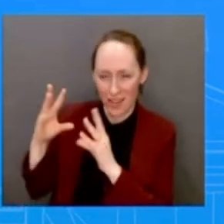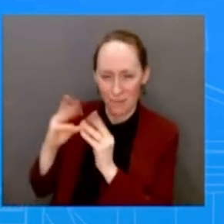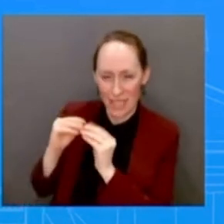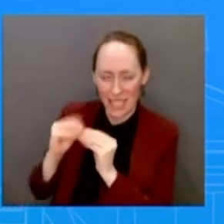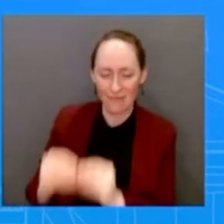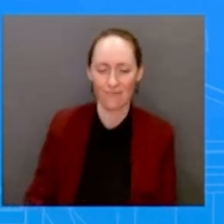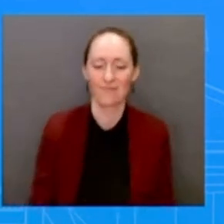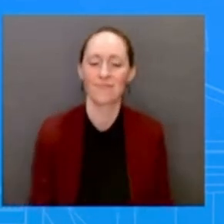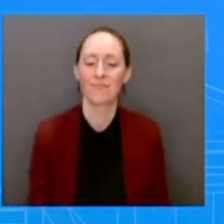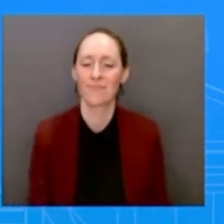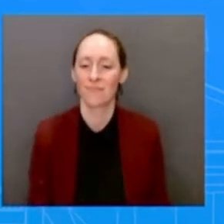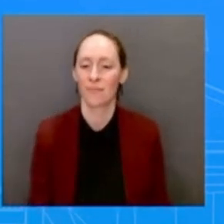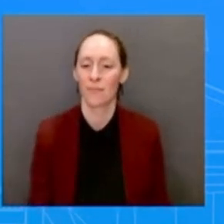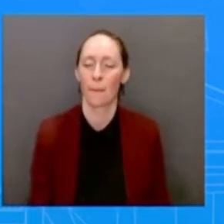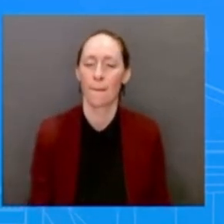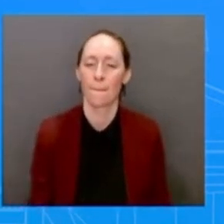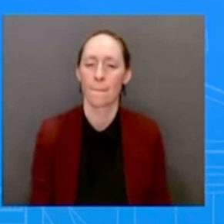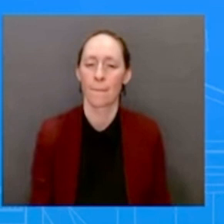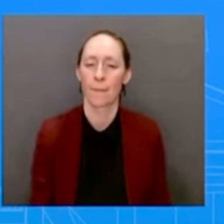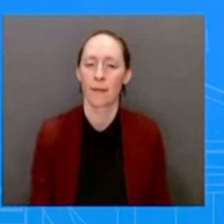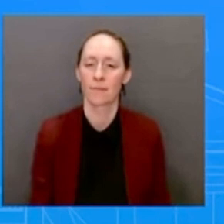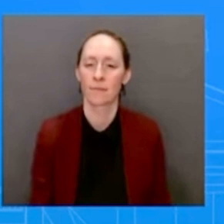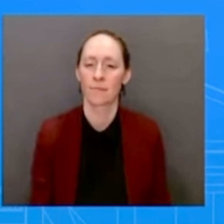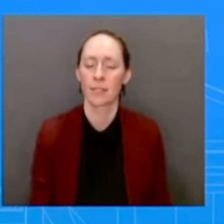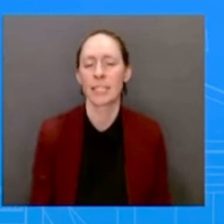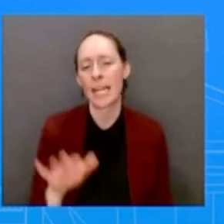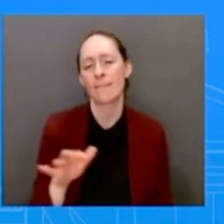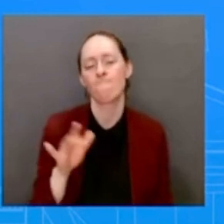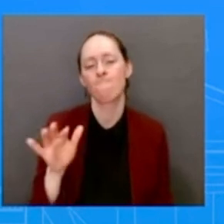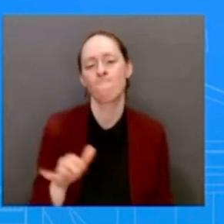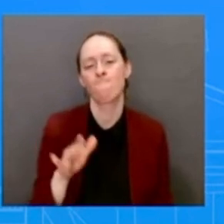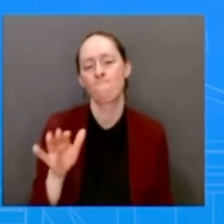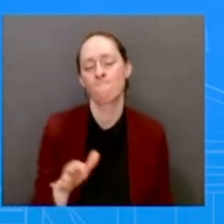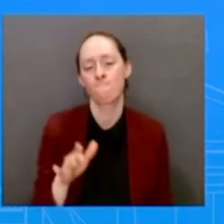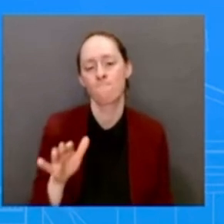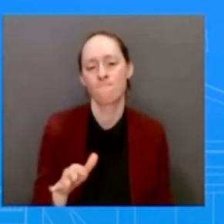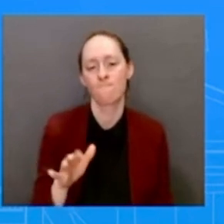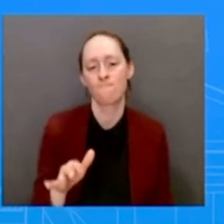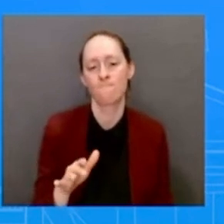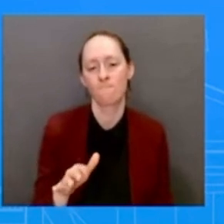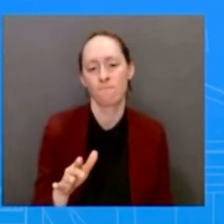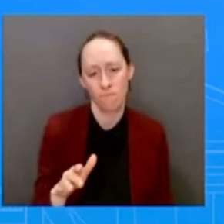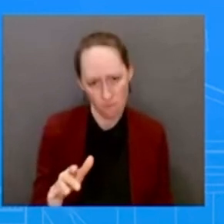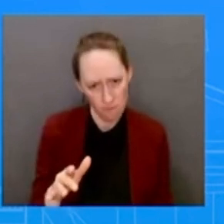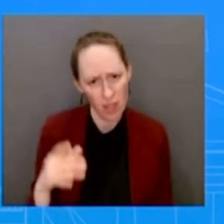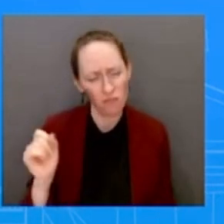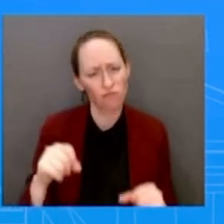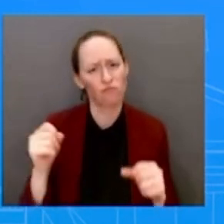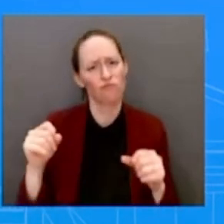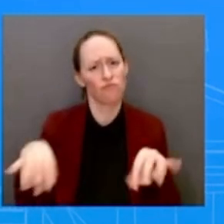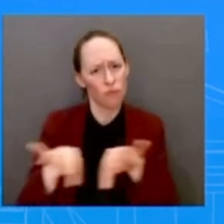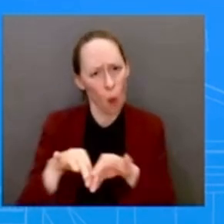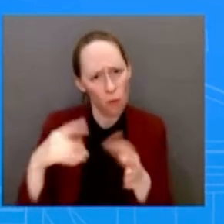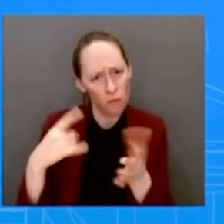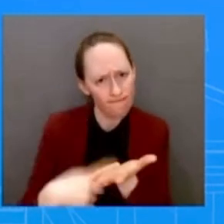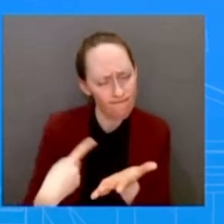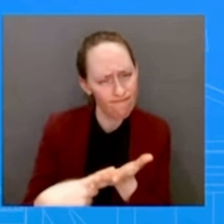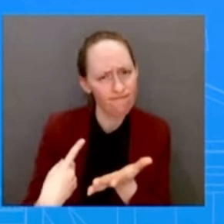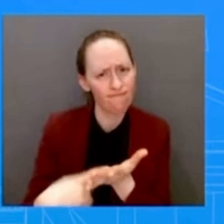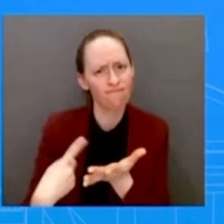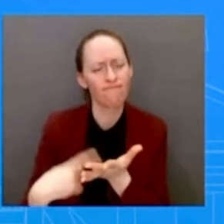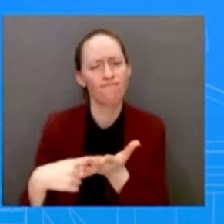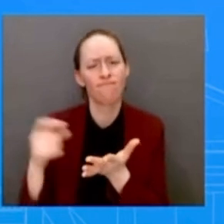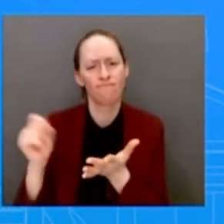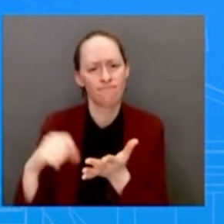the EU next week. What I can say, it's an important conversation that they will have. It'll focus on, clearly,